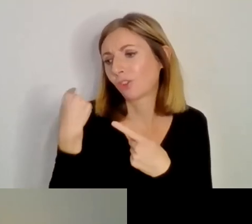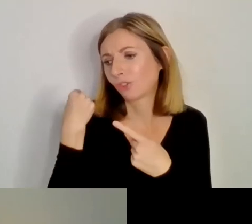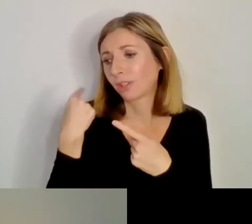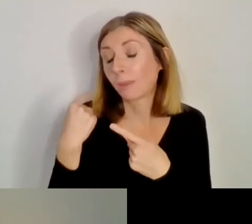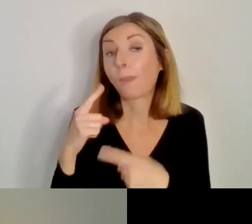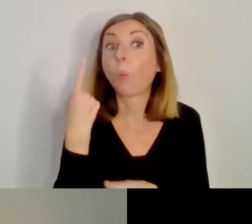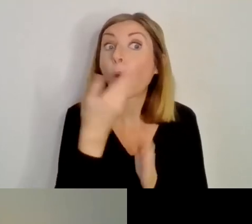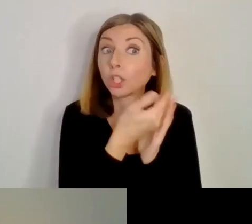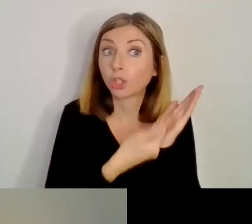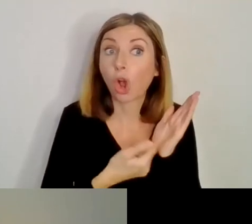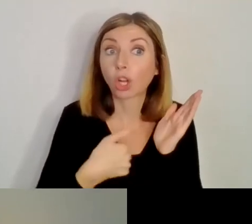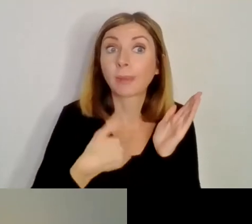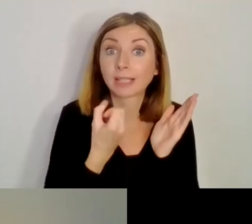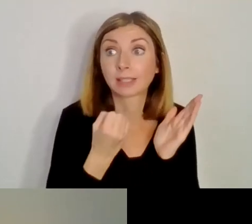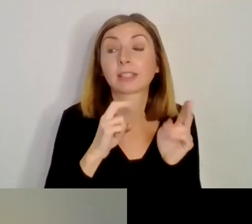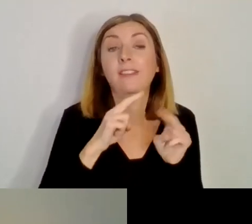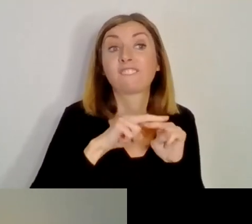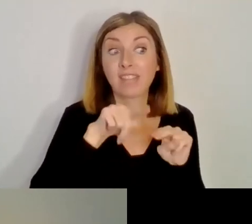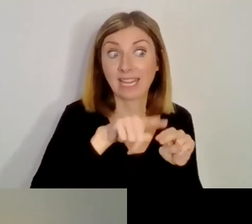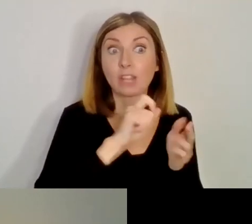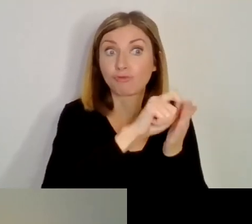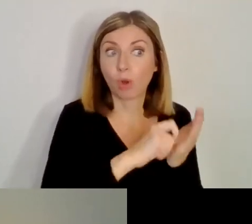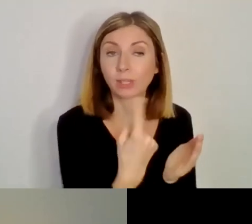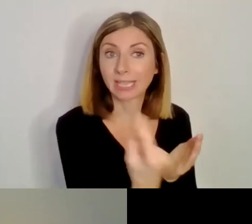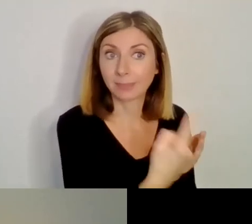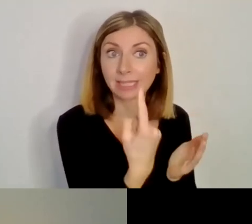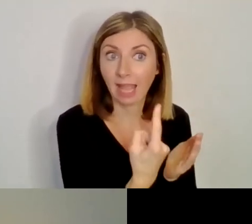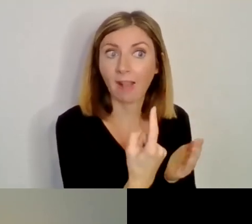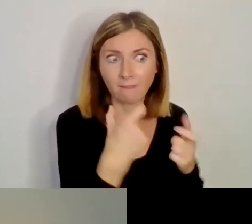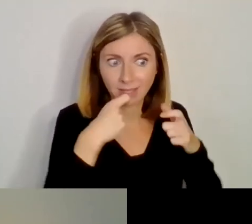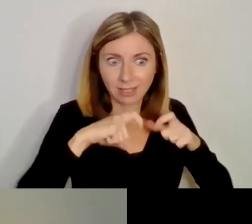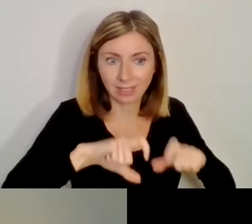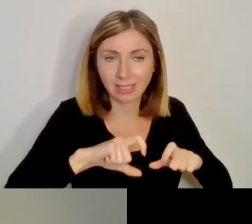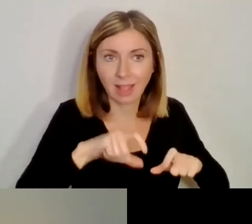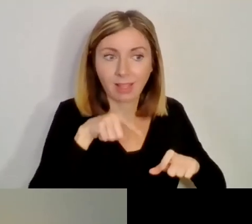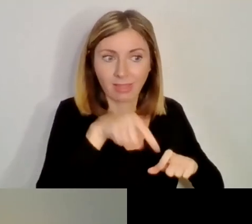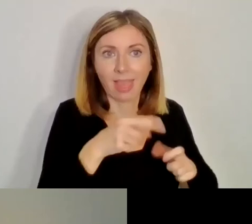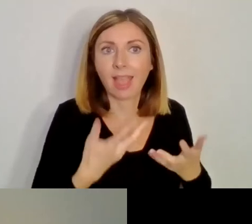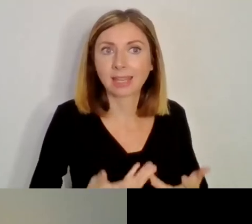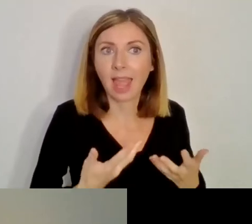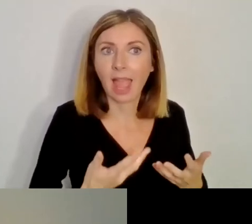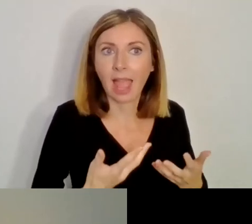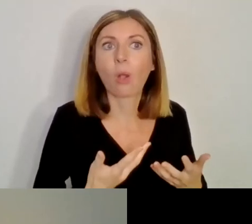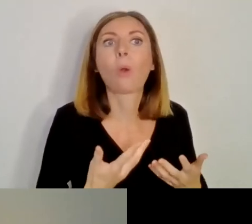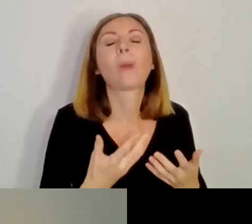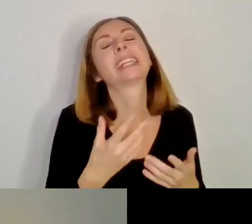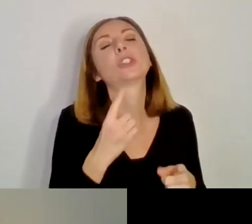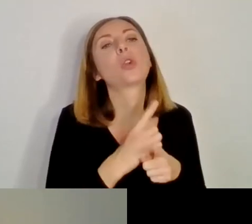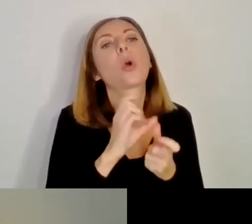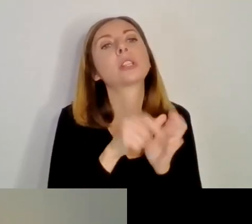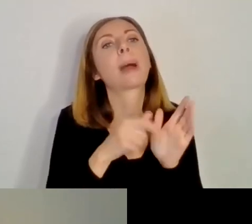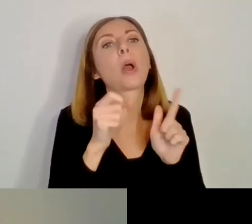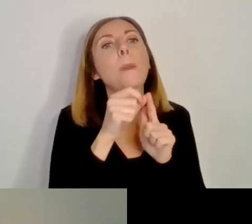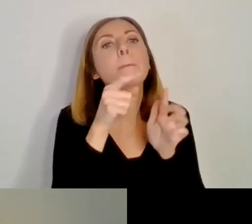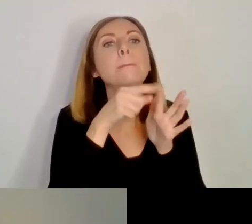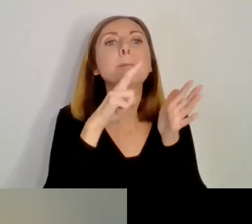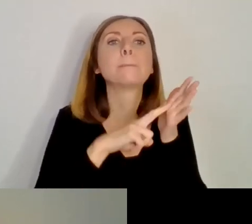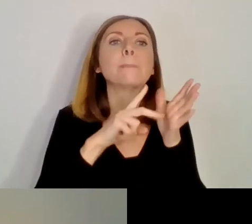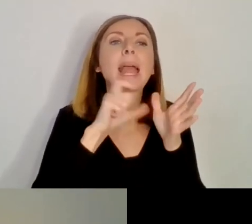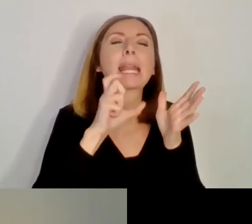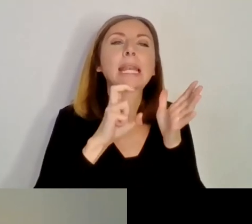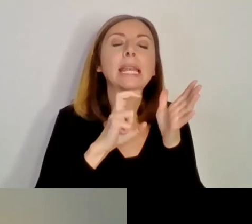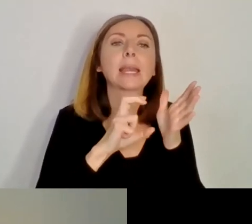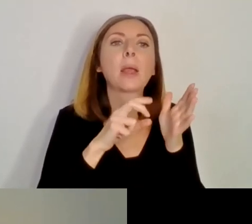one document that he wrote that survives, which is a sort of a handbook for penance. And he